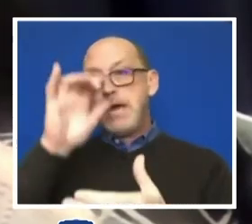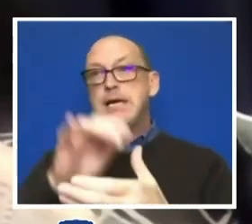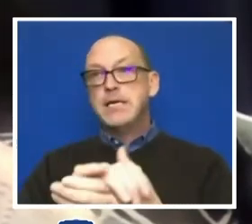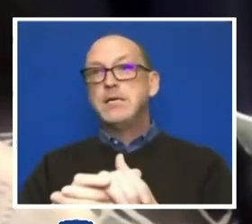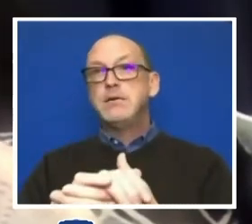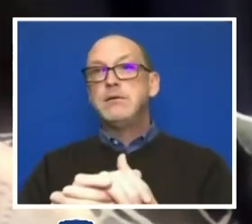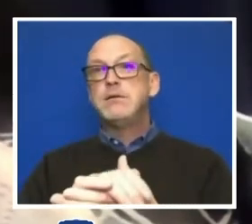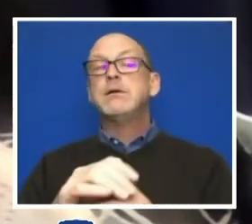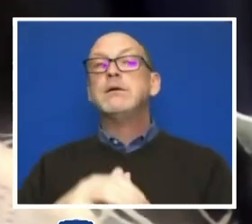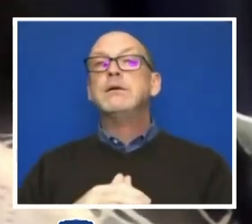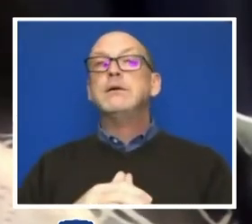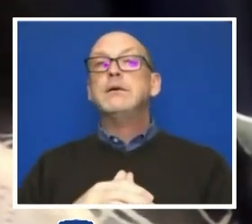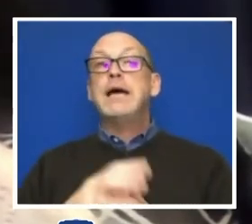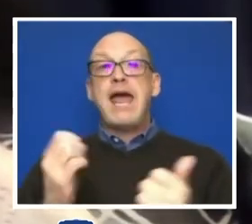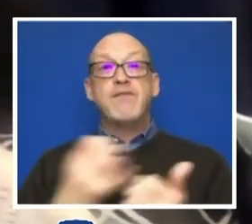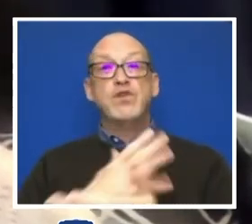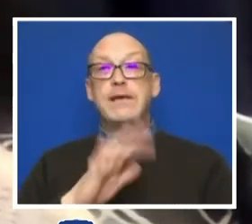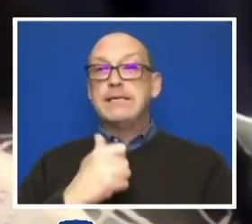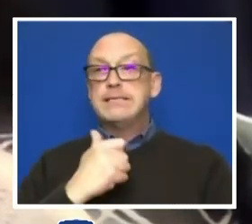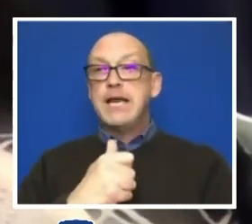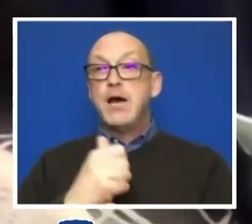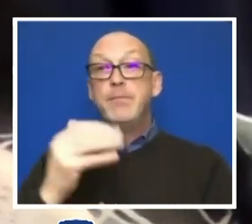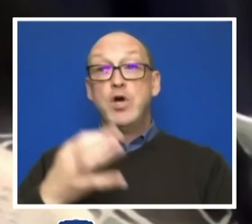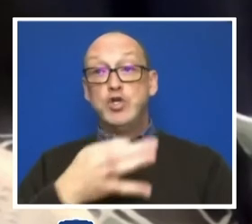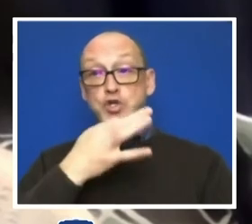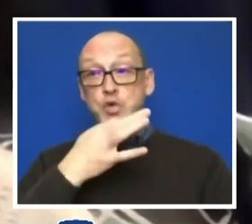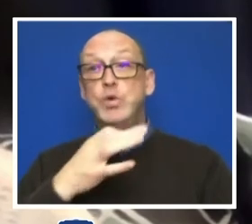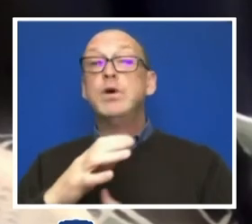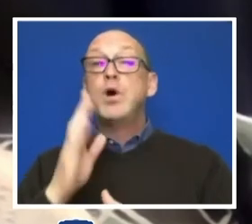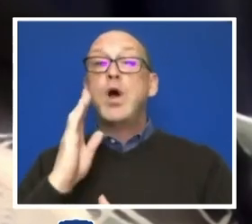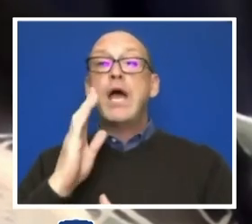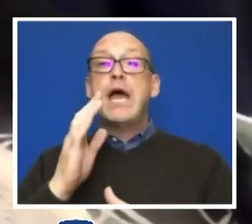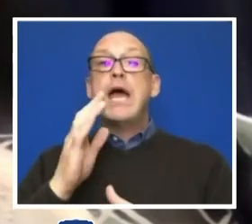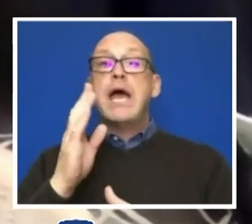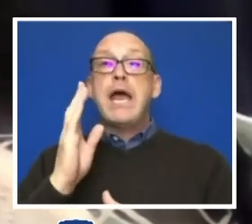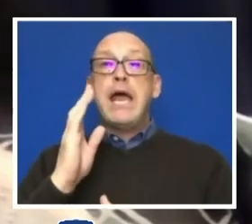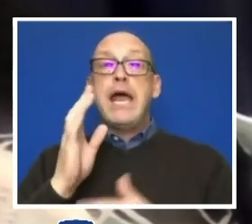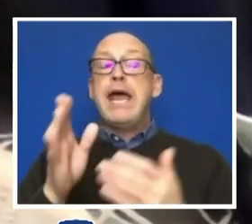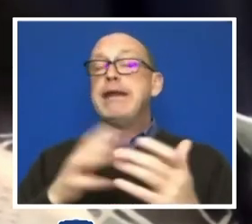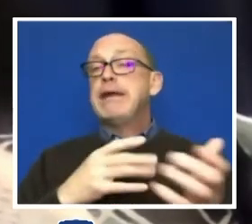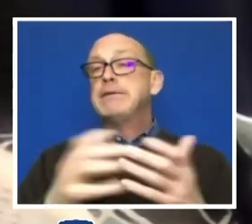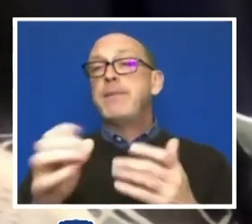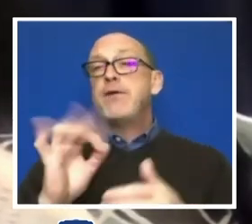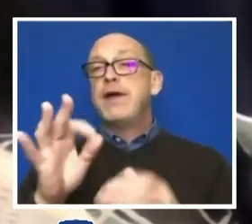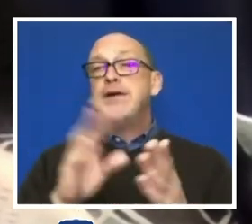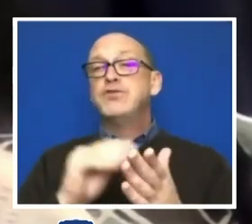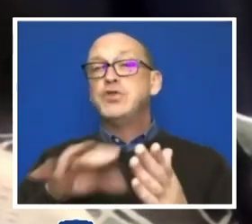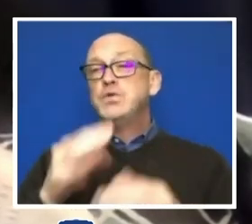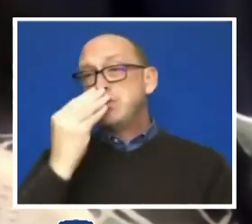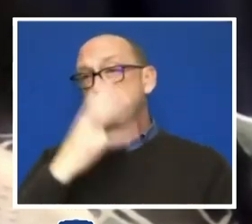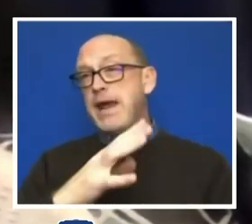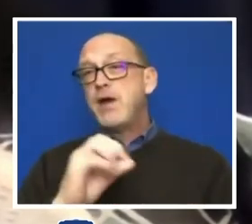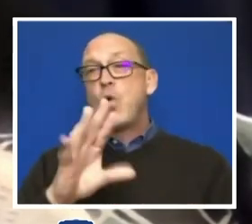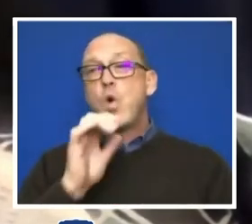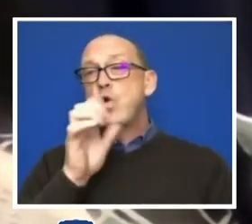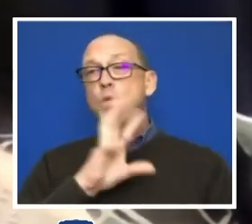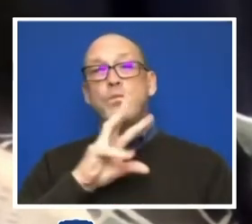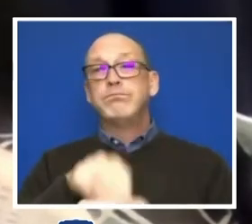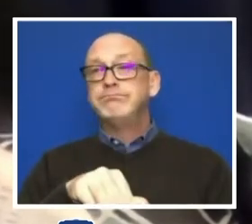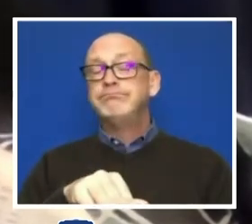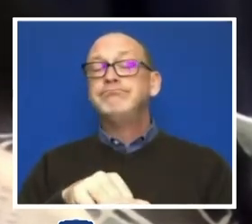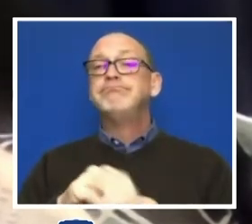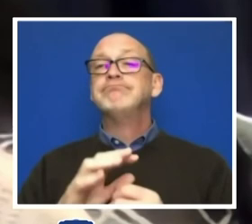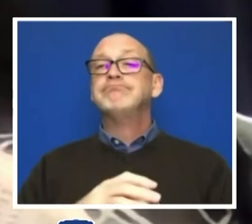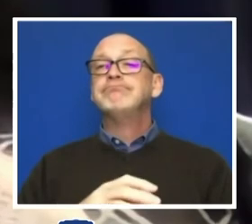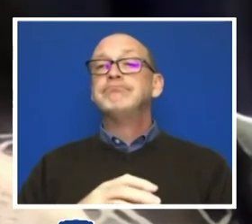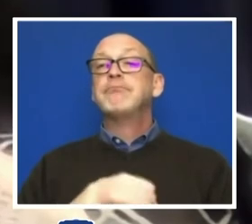elements are implemented in the near future, it won't really matter if students don't care or don't participate. So the task force and other